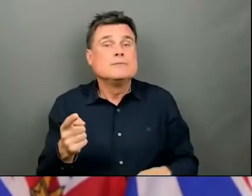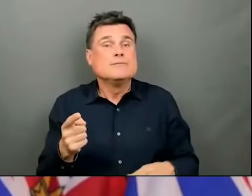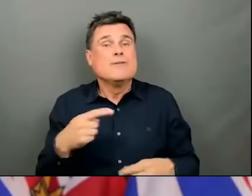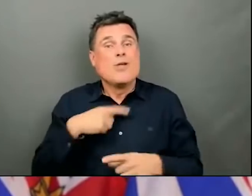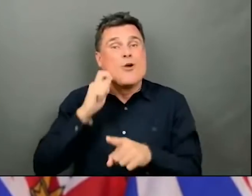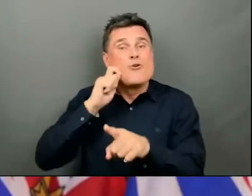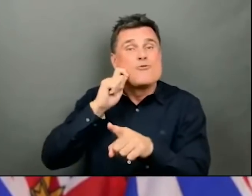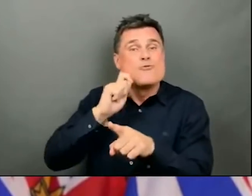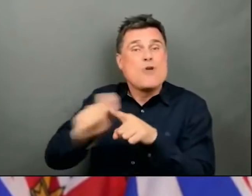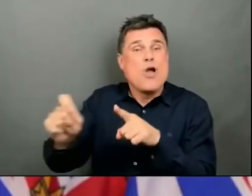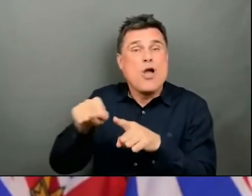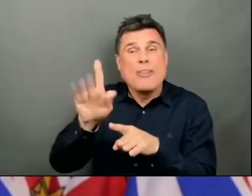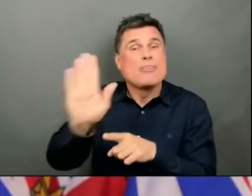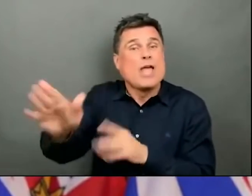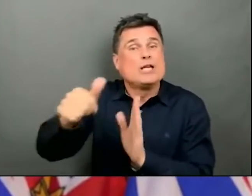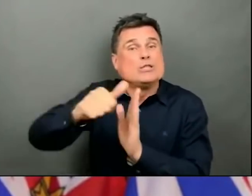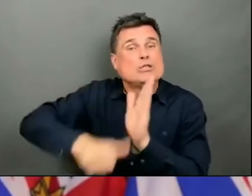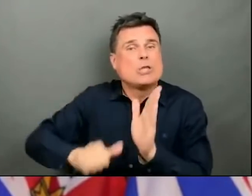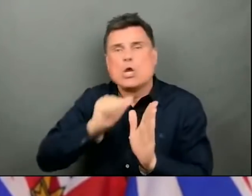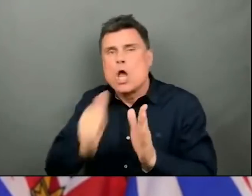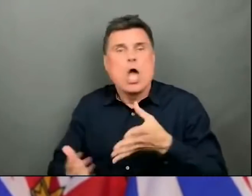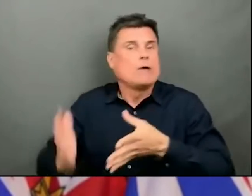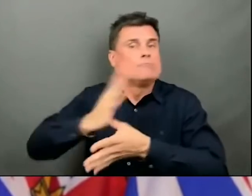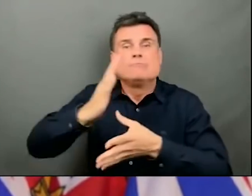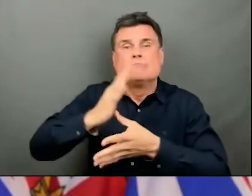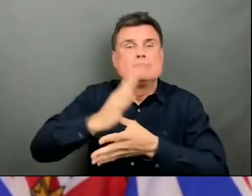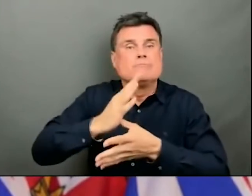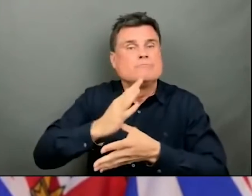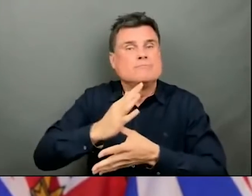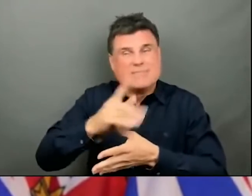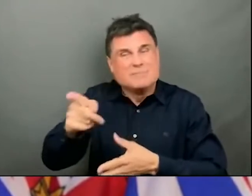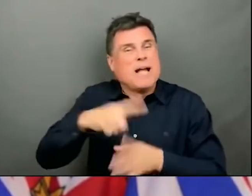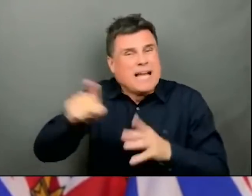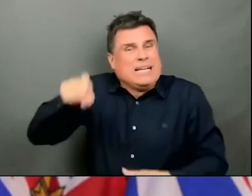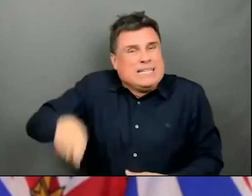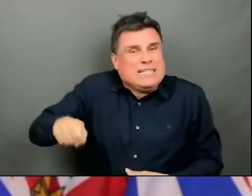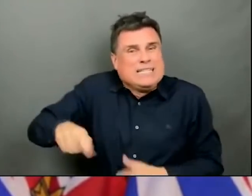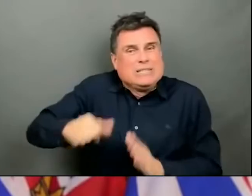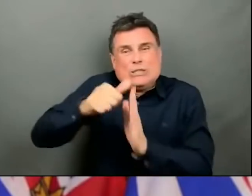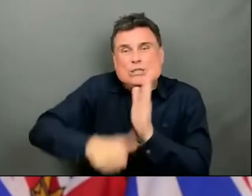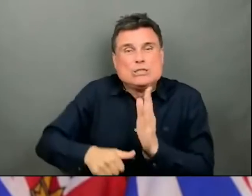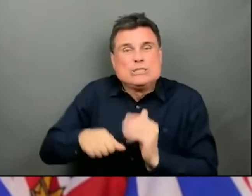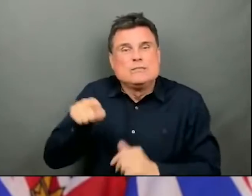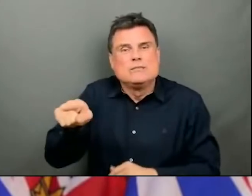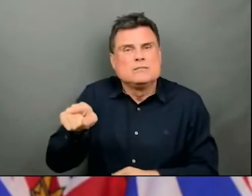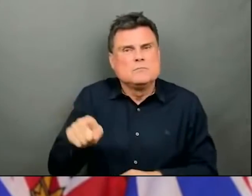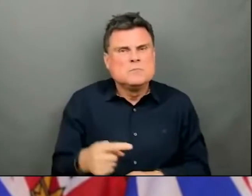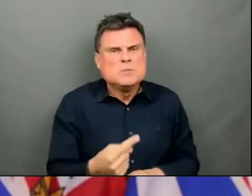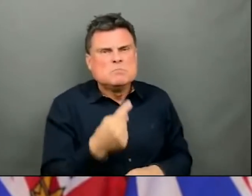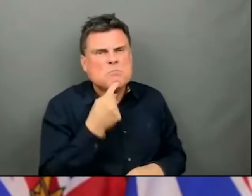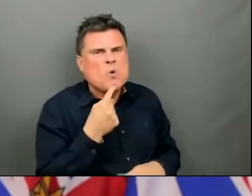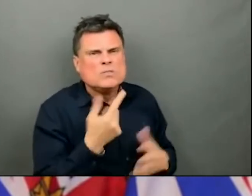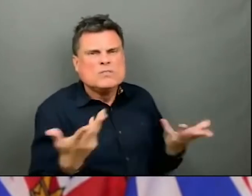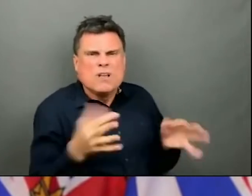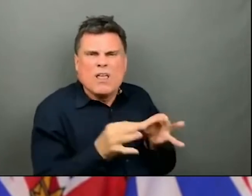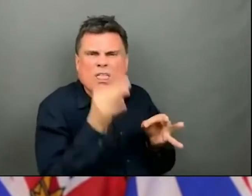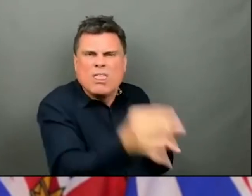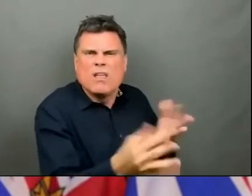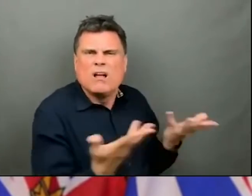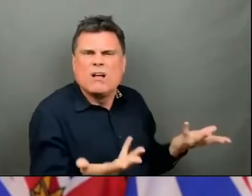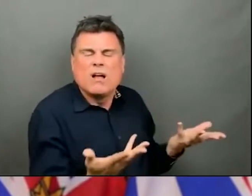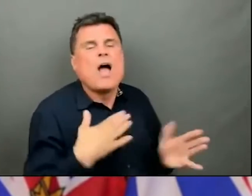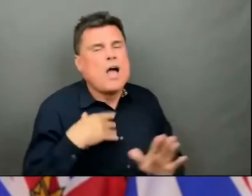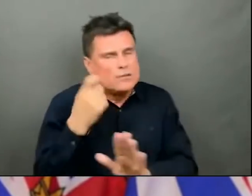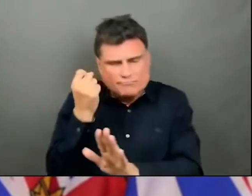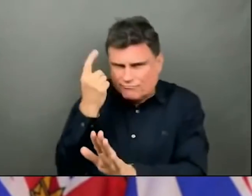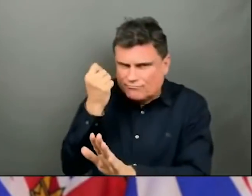every one of them, is medically necessary and needed. And we have, but I would say we have shown our ability to meet our overcome